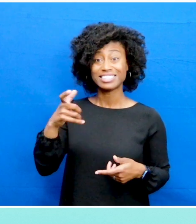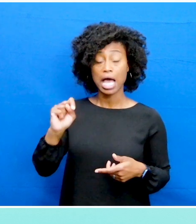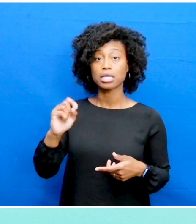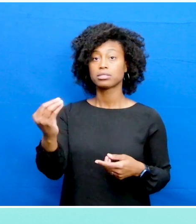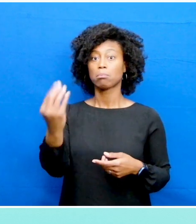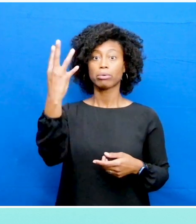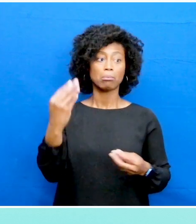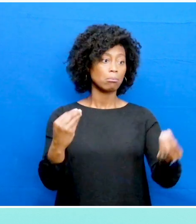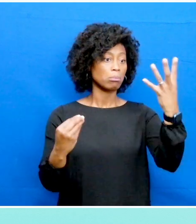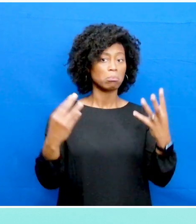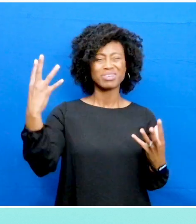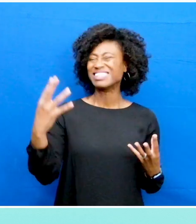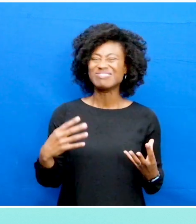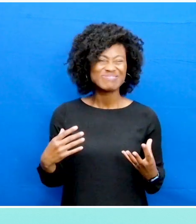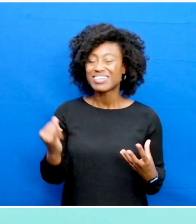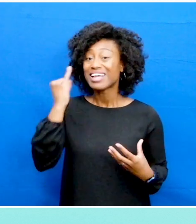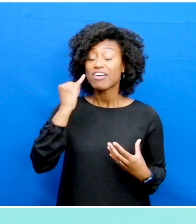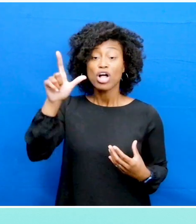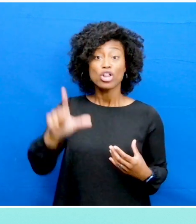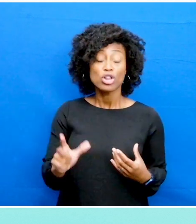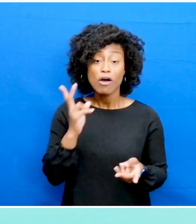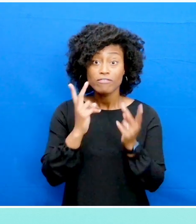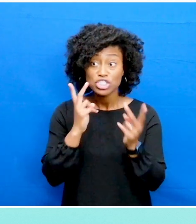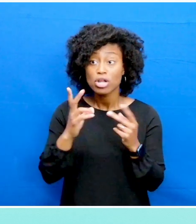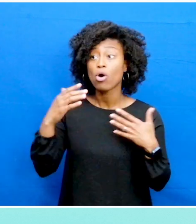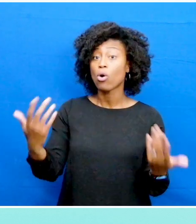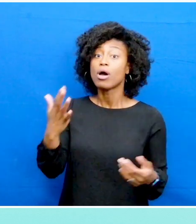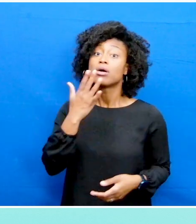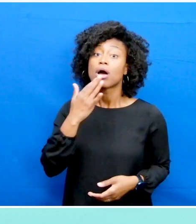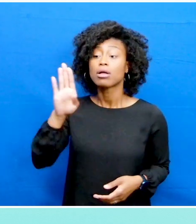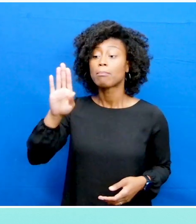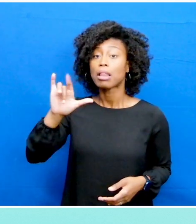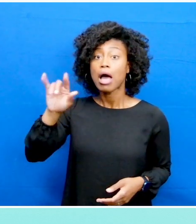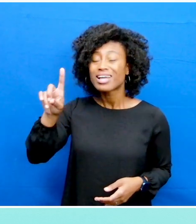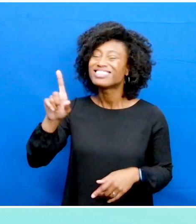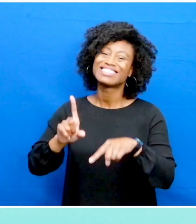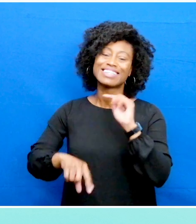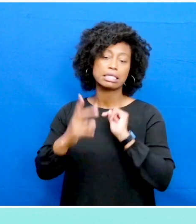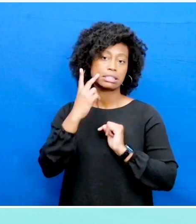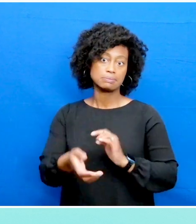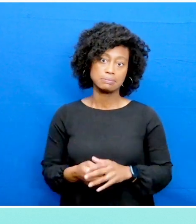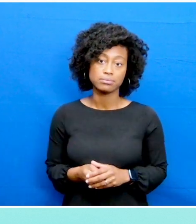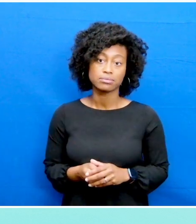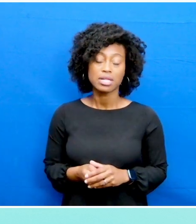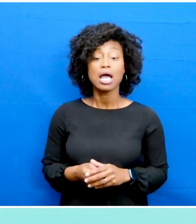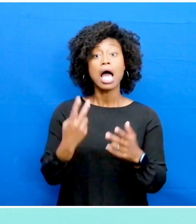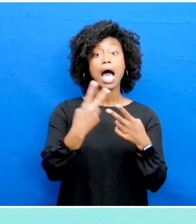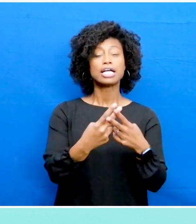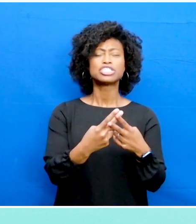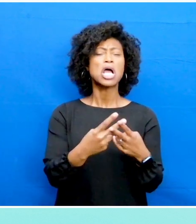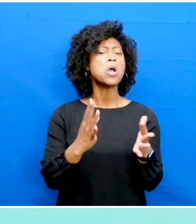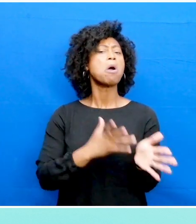overlays on images, as they may not be readable by someone with low vision or color blindness. Employ hashtags